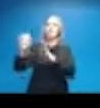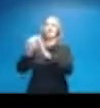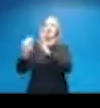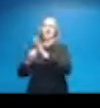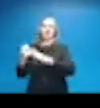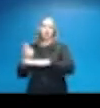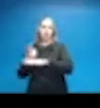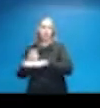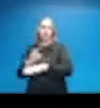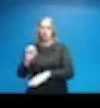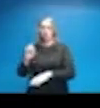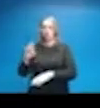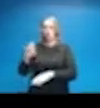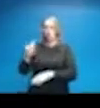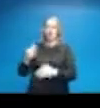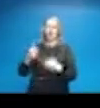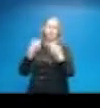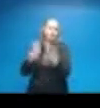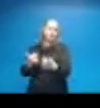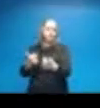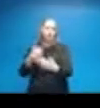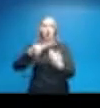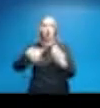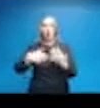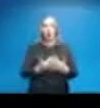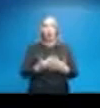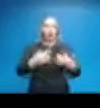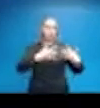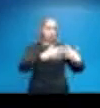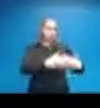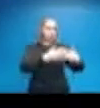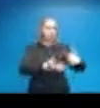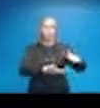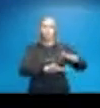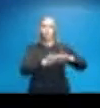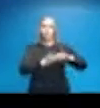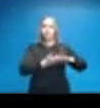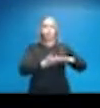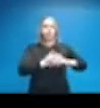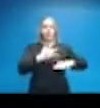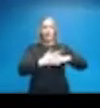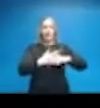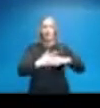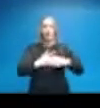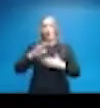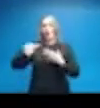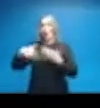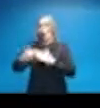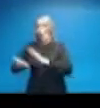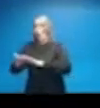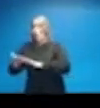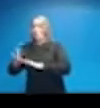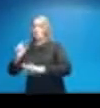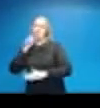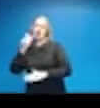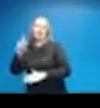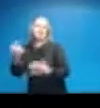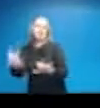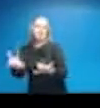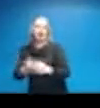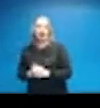ERCOT's in good shape. All of our plants are up and available. Not all of them are having to run right now because